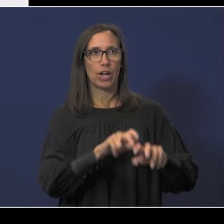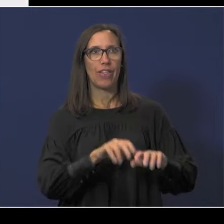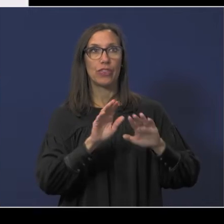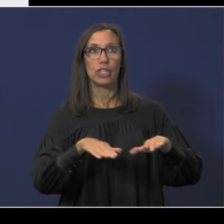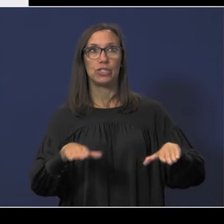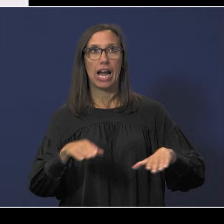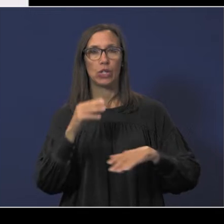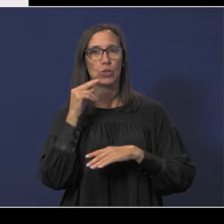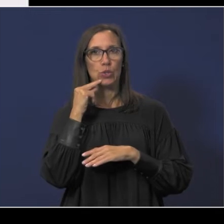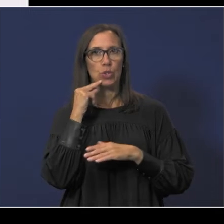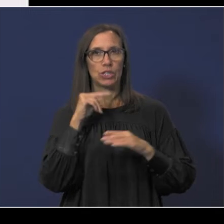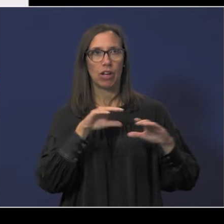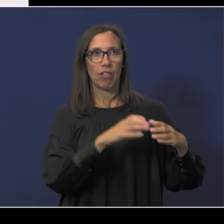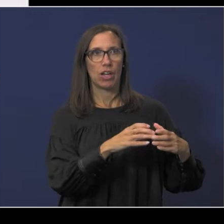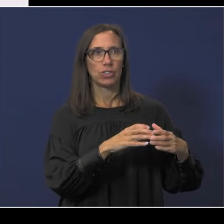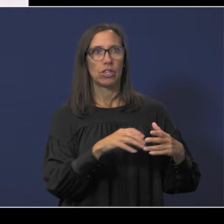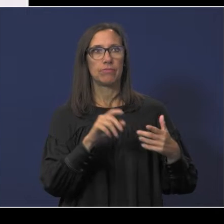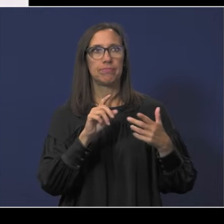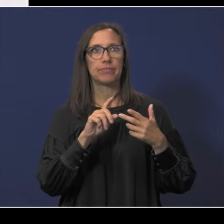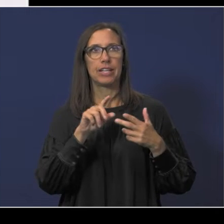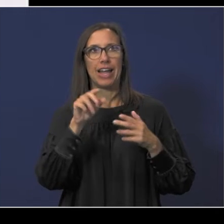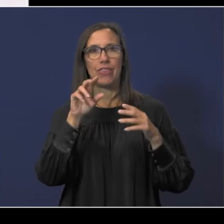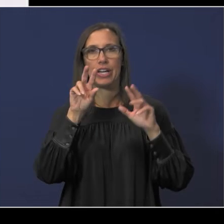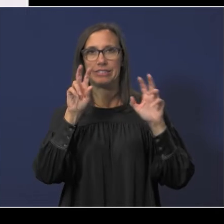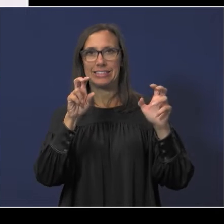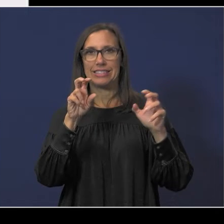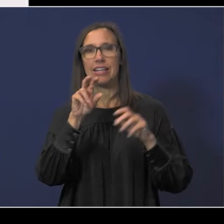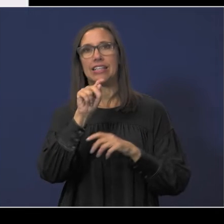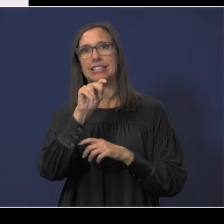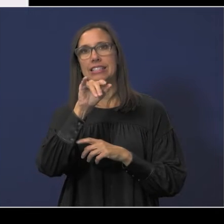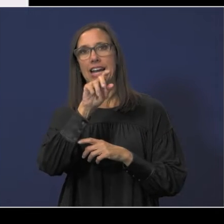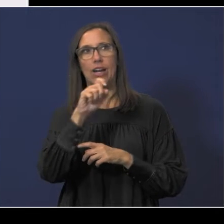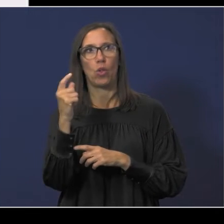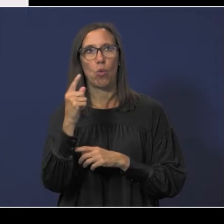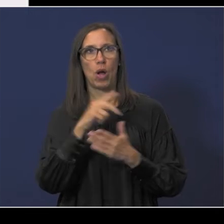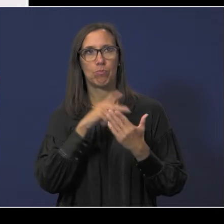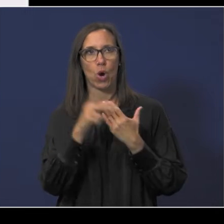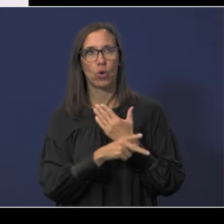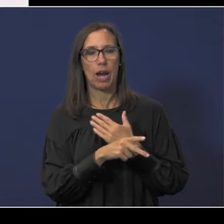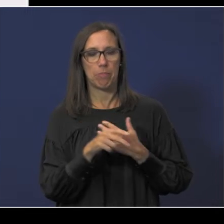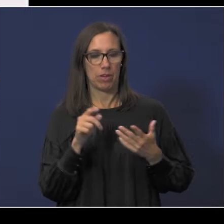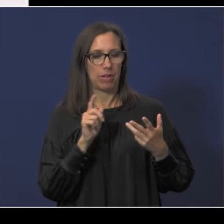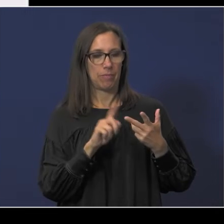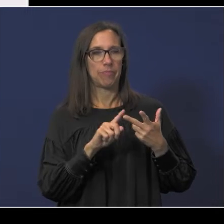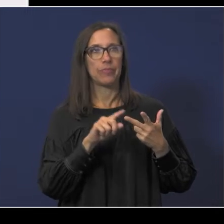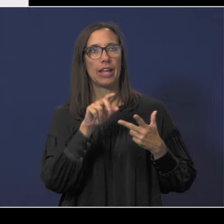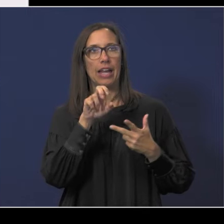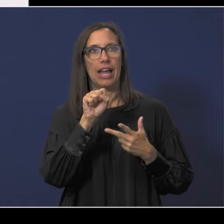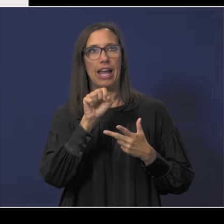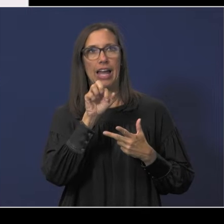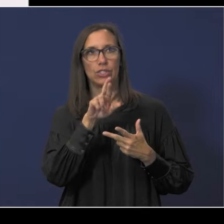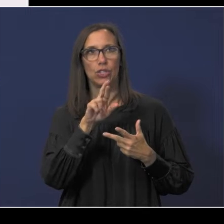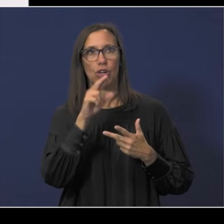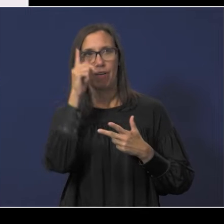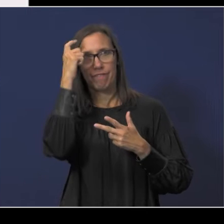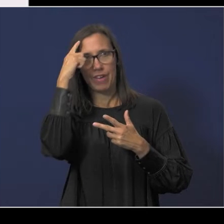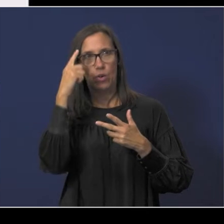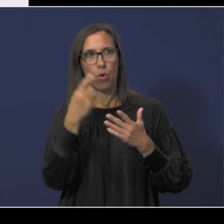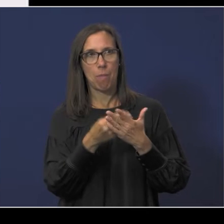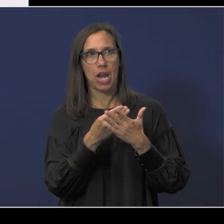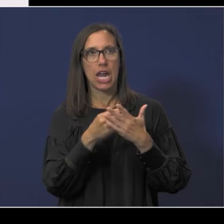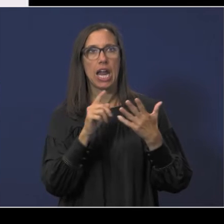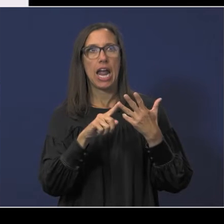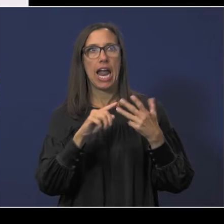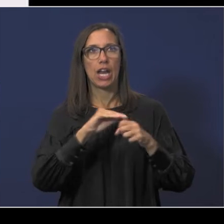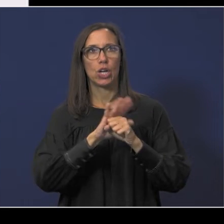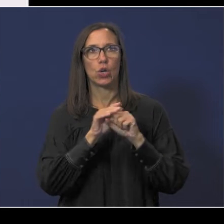nutrition cluster we audited the title one program we audited the esser funding and the corona relief funding uh so